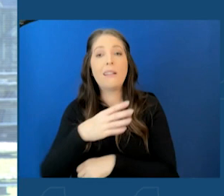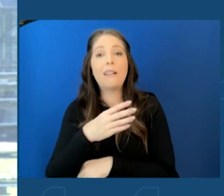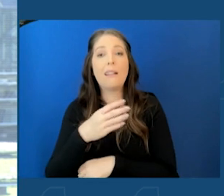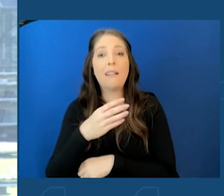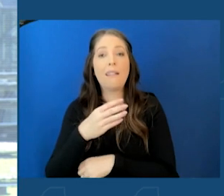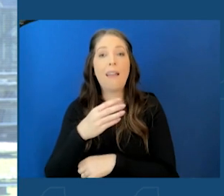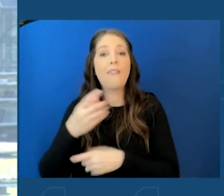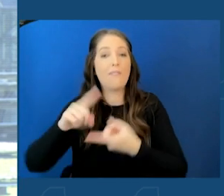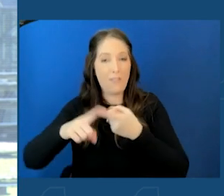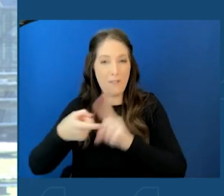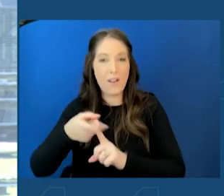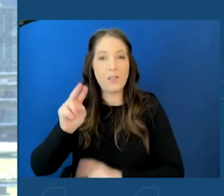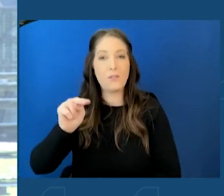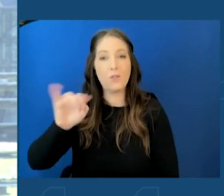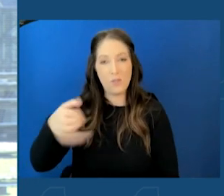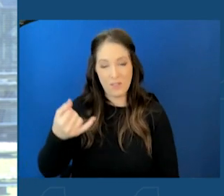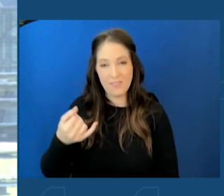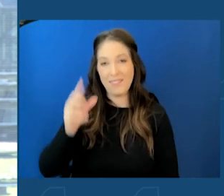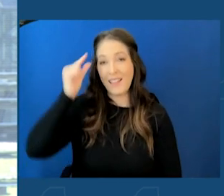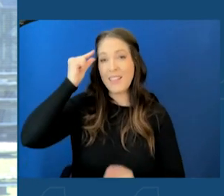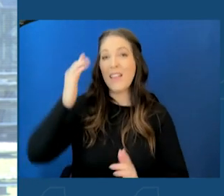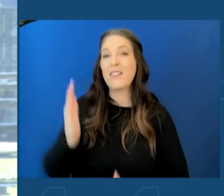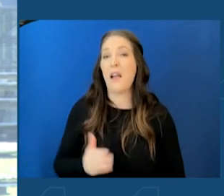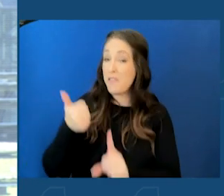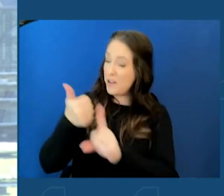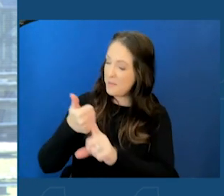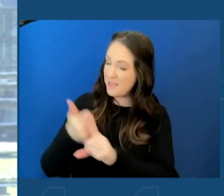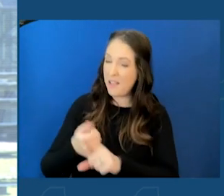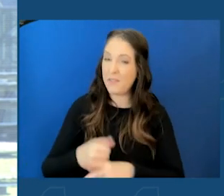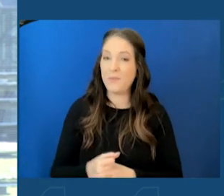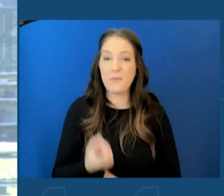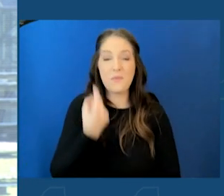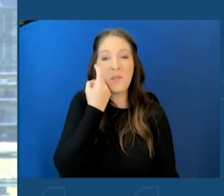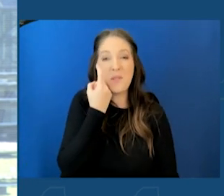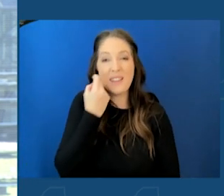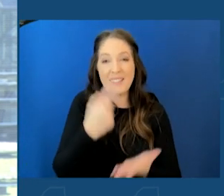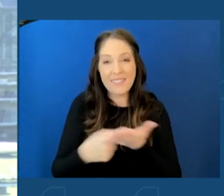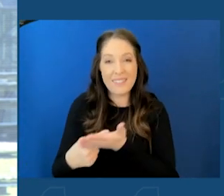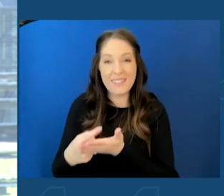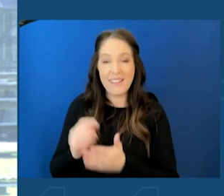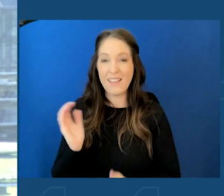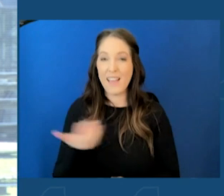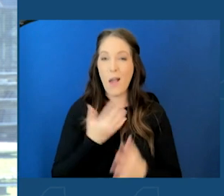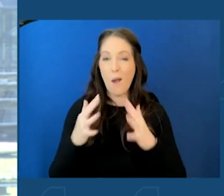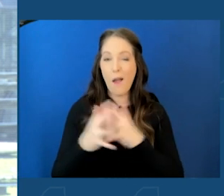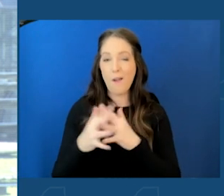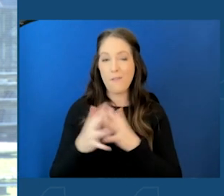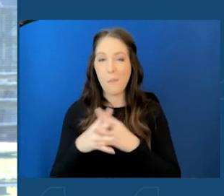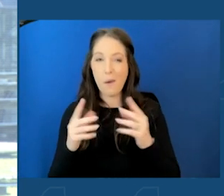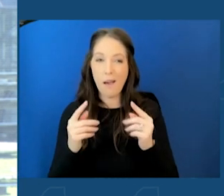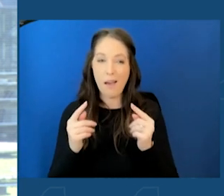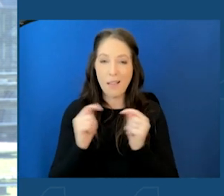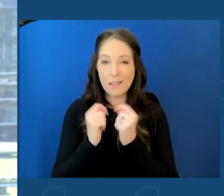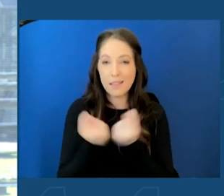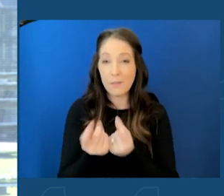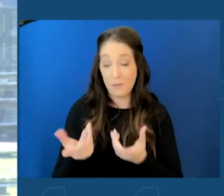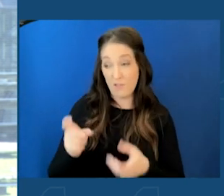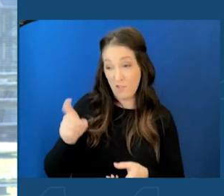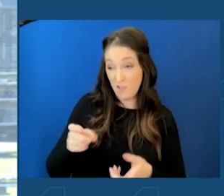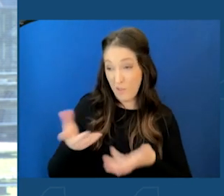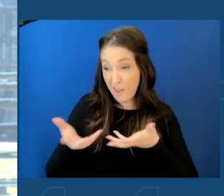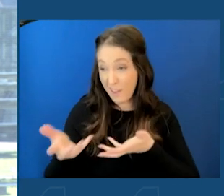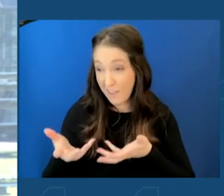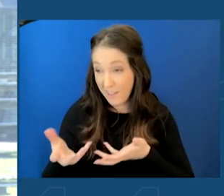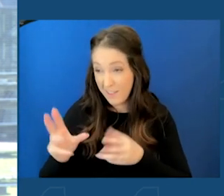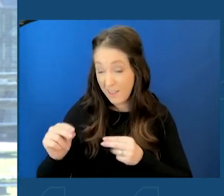Jersey. That is the governor himself. And we were just talking around about some of our football teams. Should we get into that or no? That's a little too controversial.